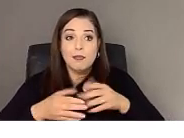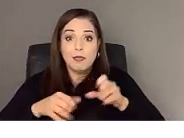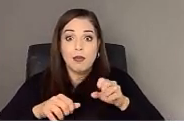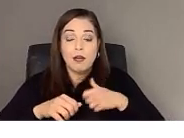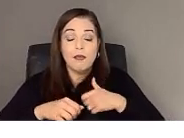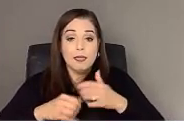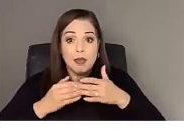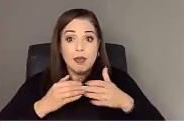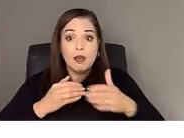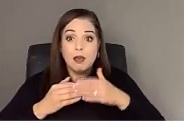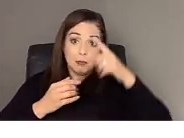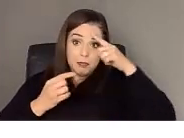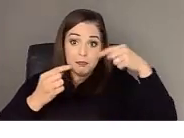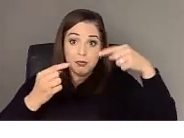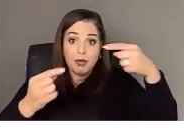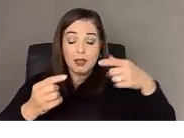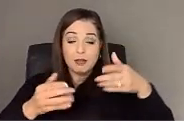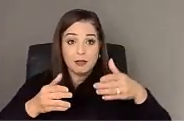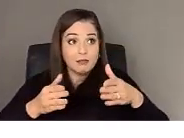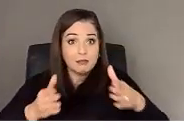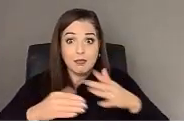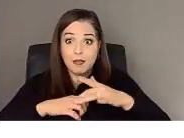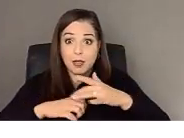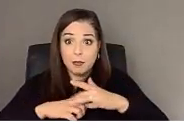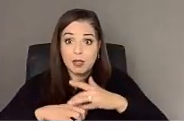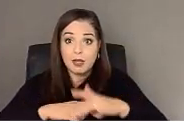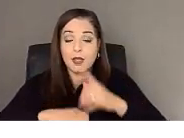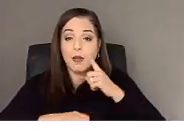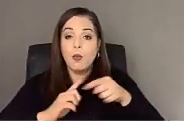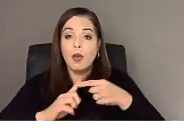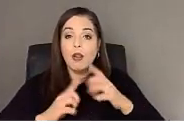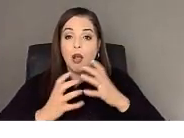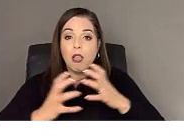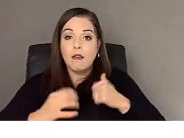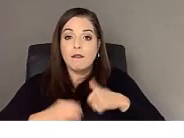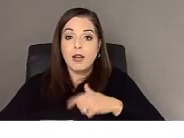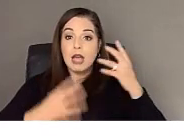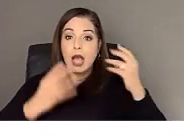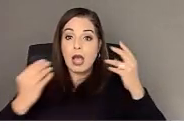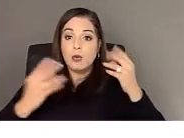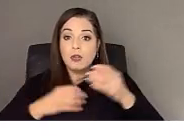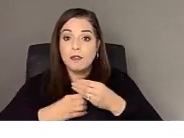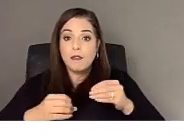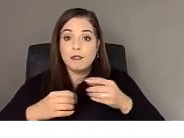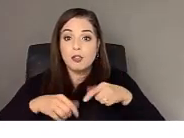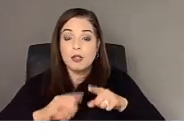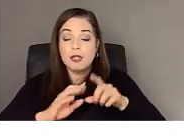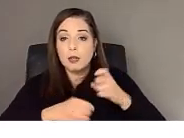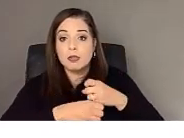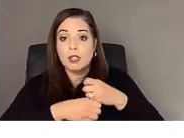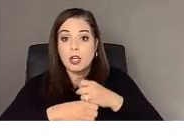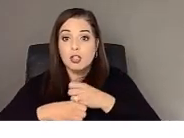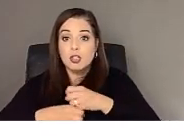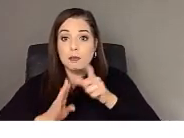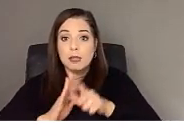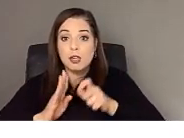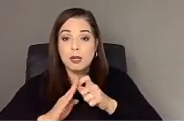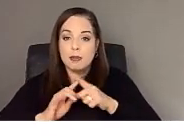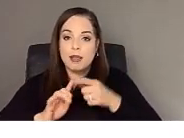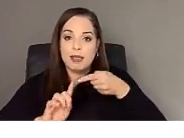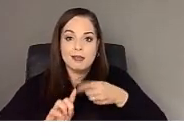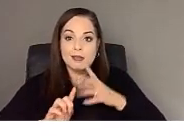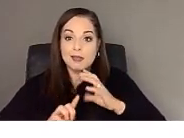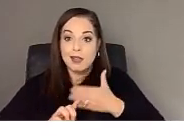But also when all of us were out of the office for part of the production period. But this is the nature of our work and it gave us a